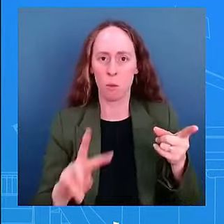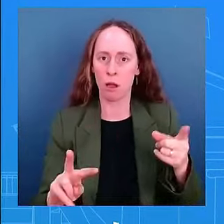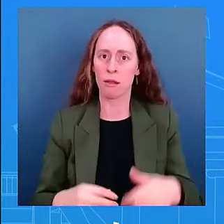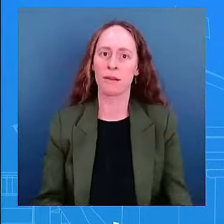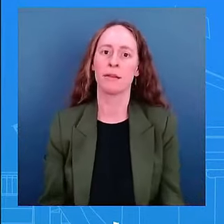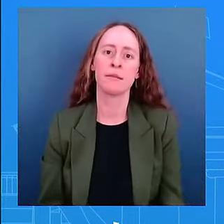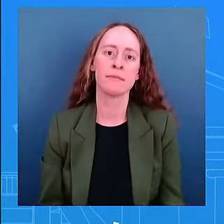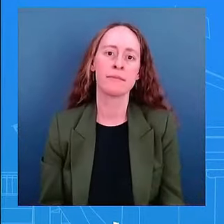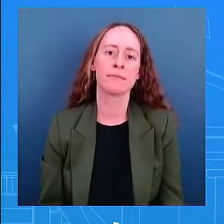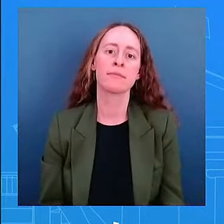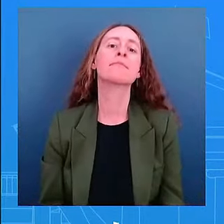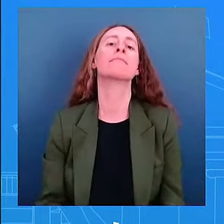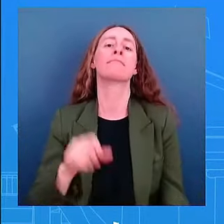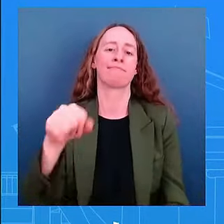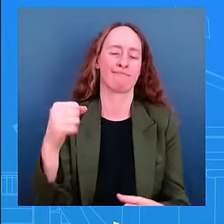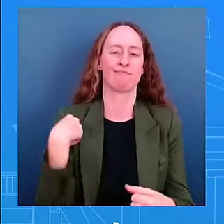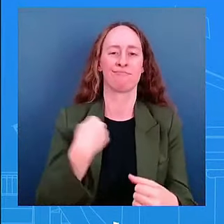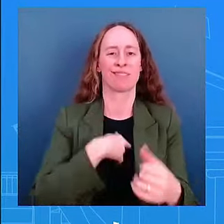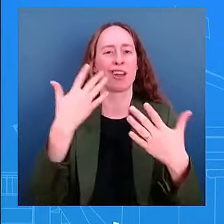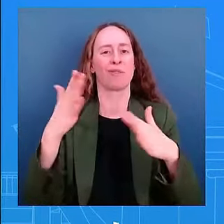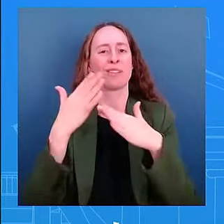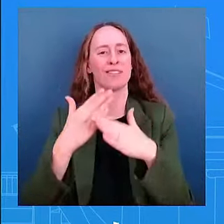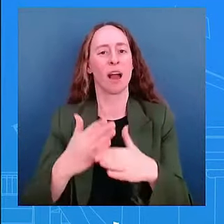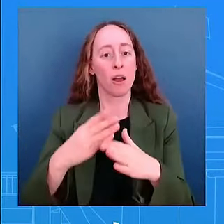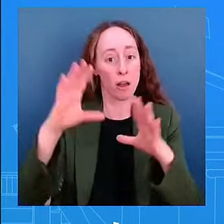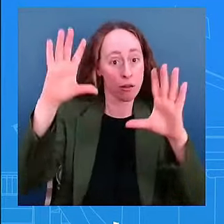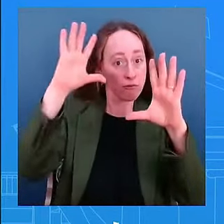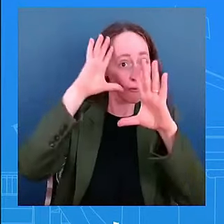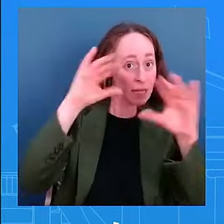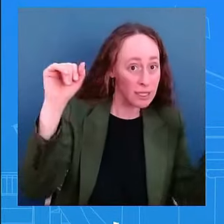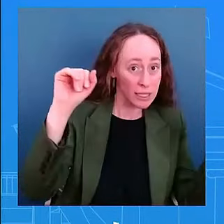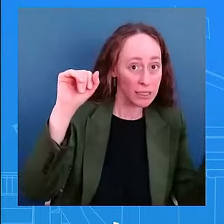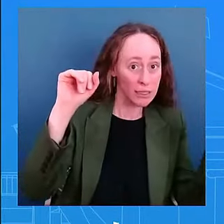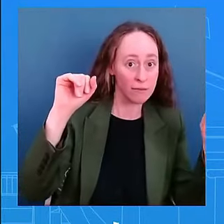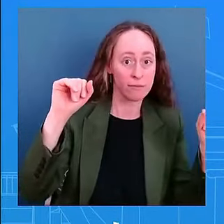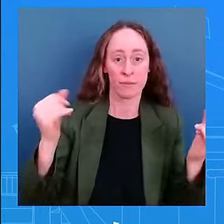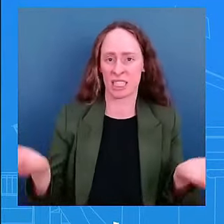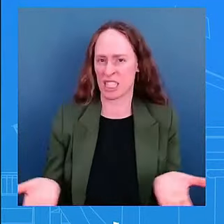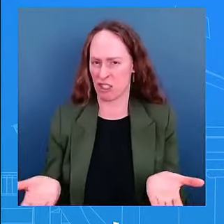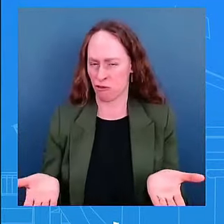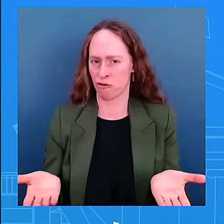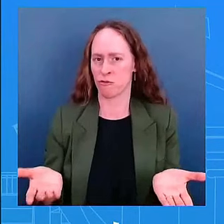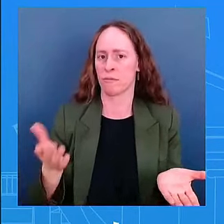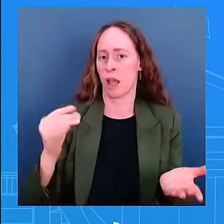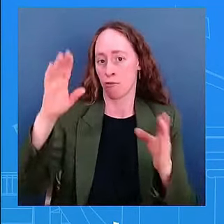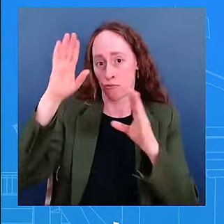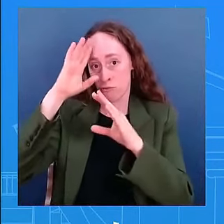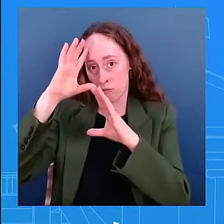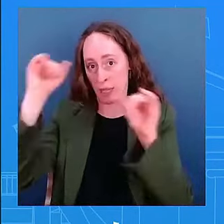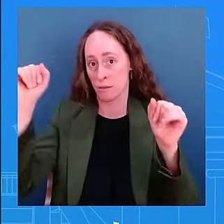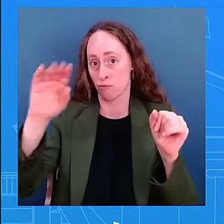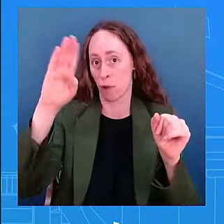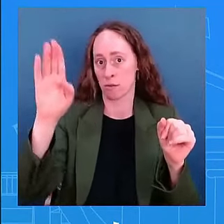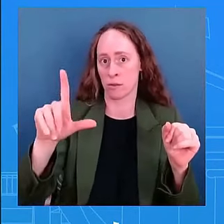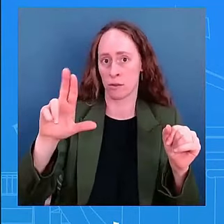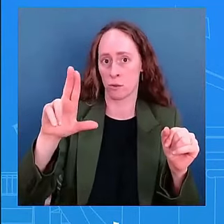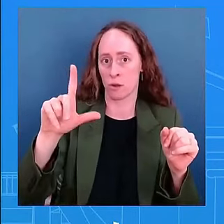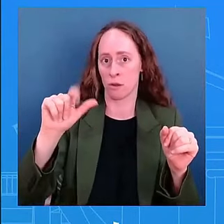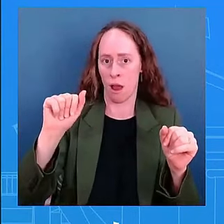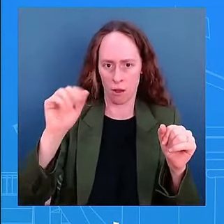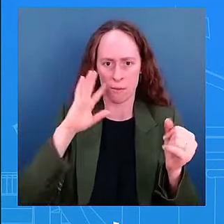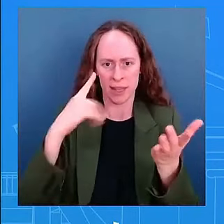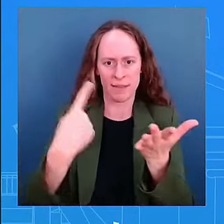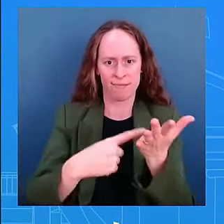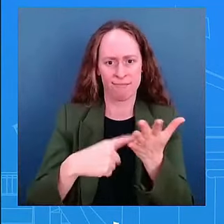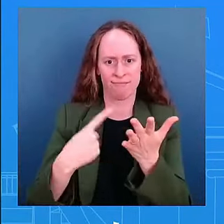and so they're going to discuss a number of issues and like we normally do we will certainly have uh a readout for all of you so look we are